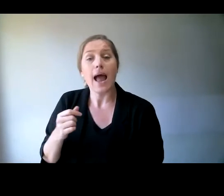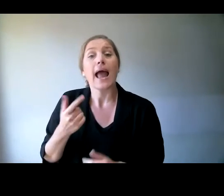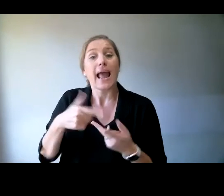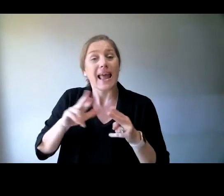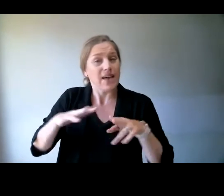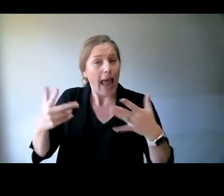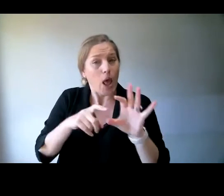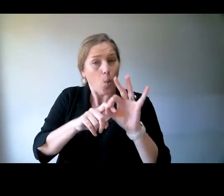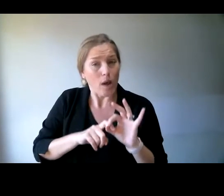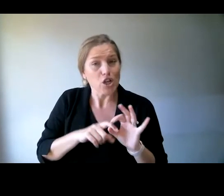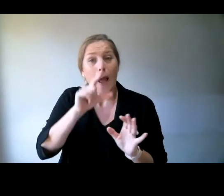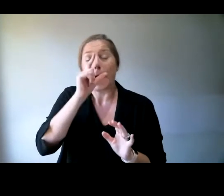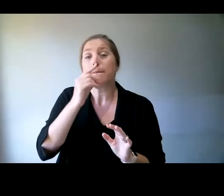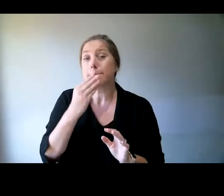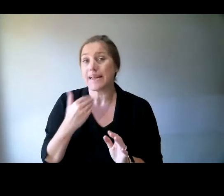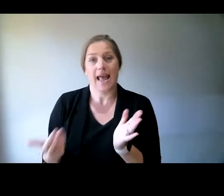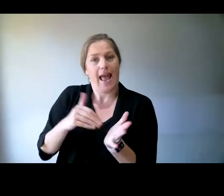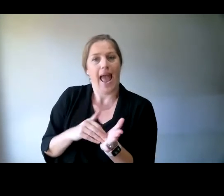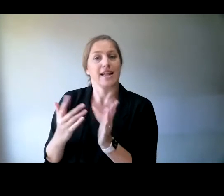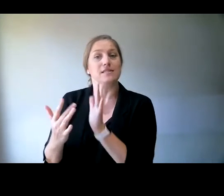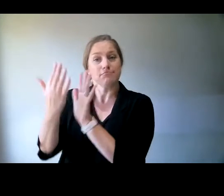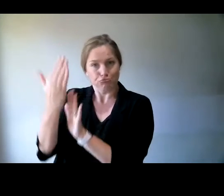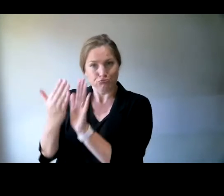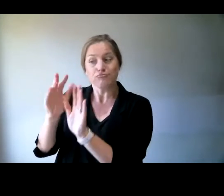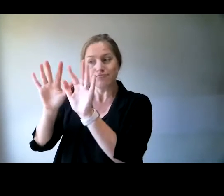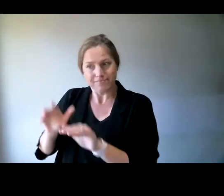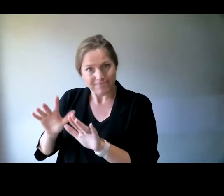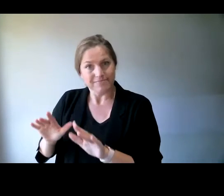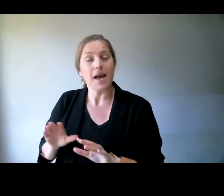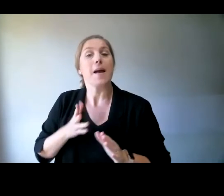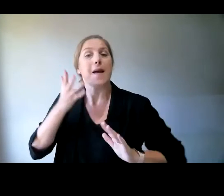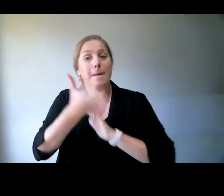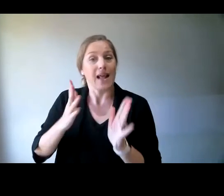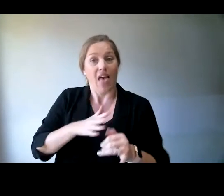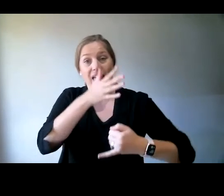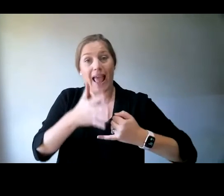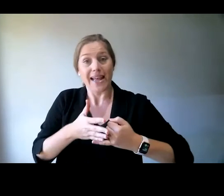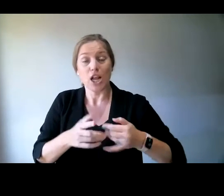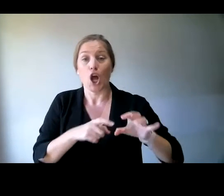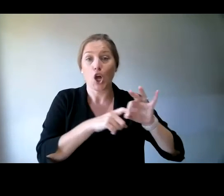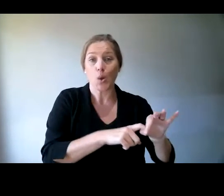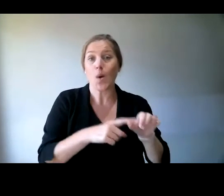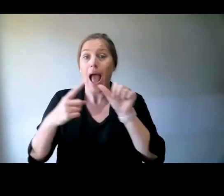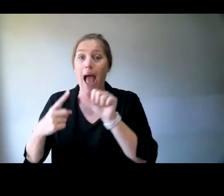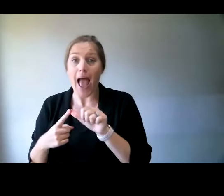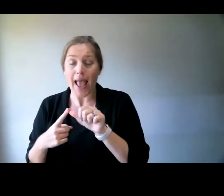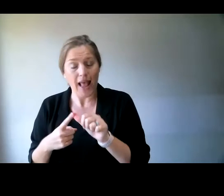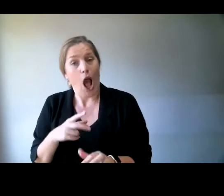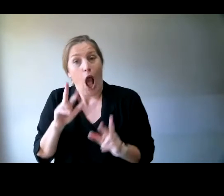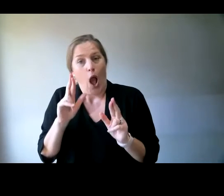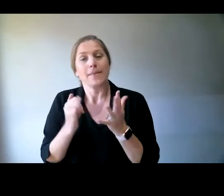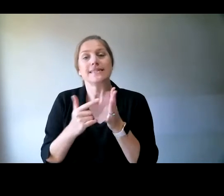if and when it comes to mind, just so you don't forget about it when we come to the Q&A at the end, and hopefully Sandra will be able to pick that up as we go along.